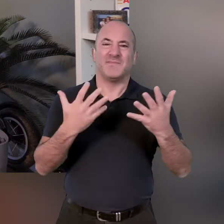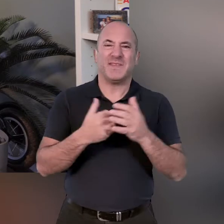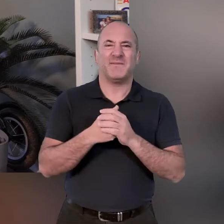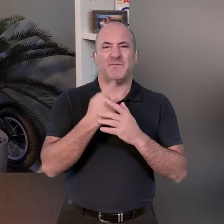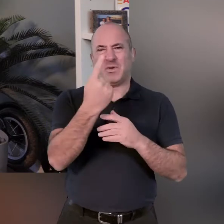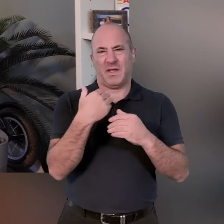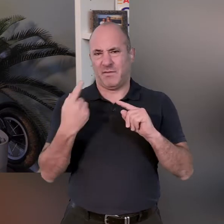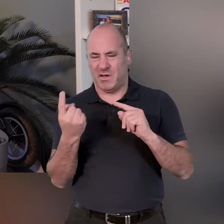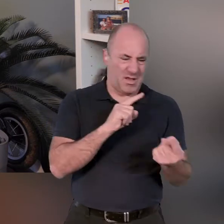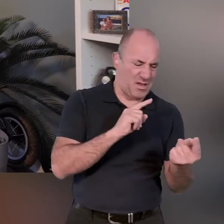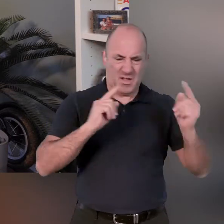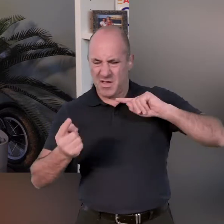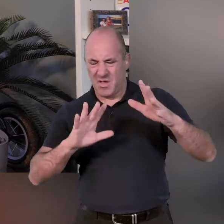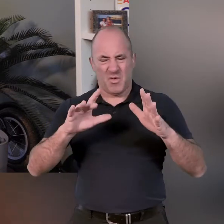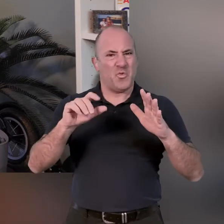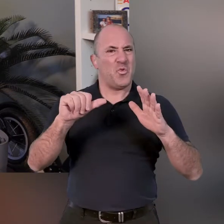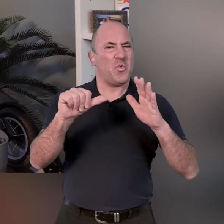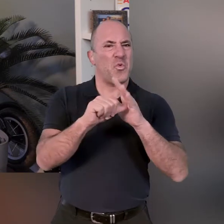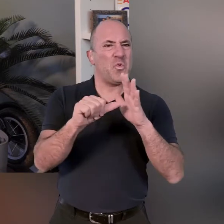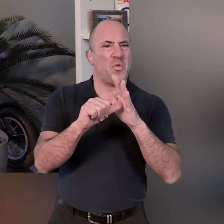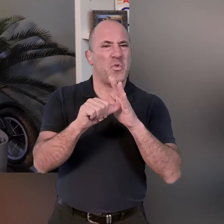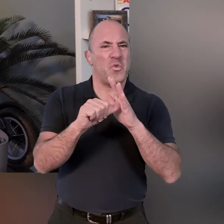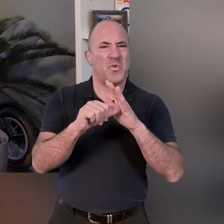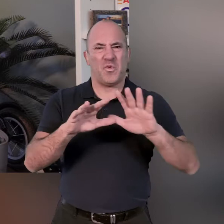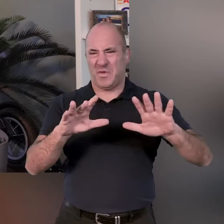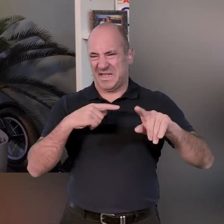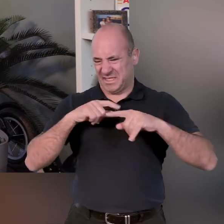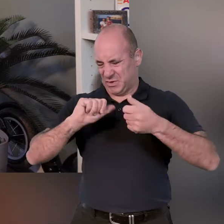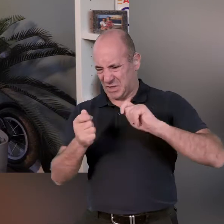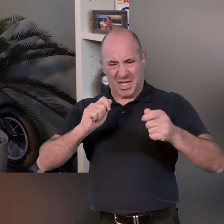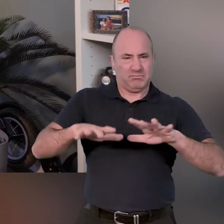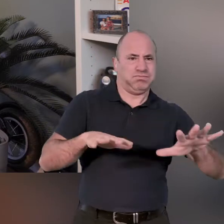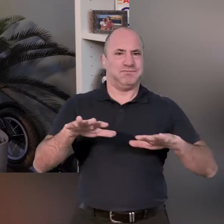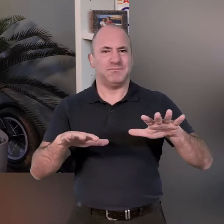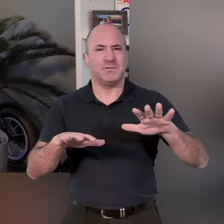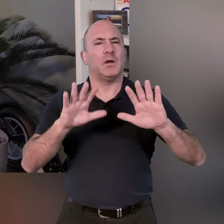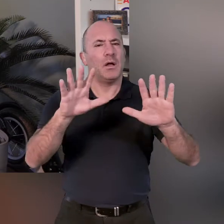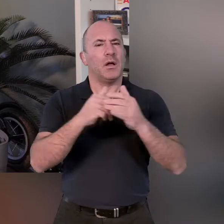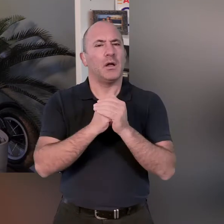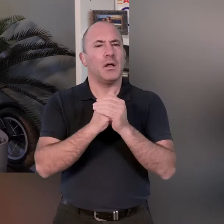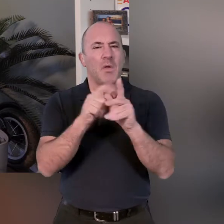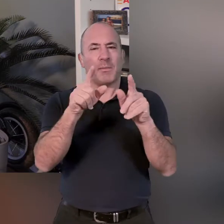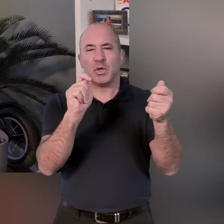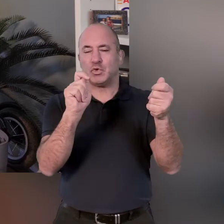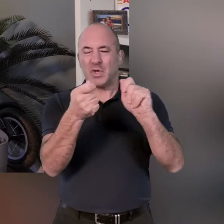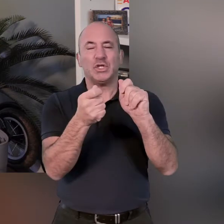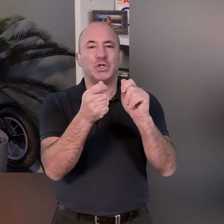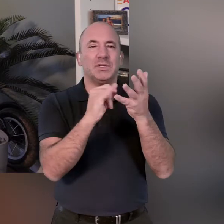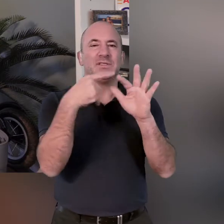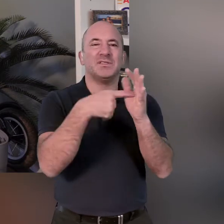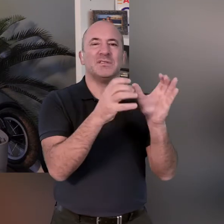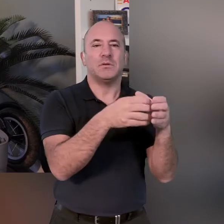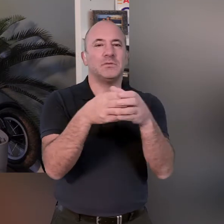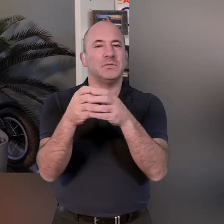now i will say if you have difficulties with switching back and forth or it you know it requires a lot of setup